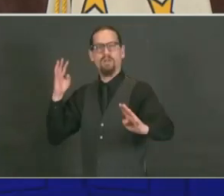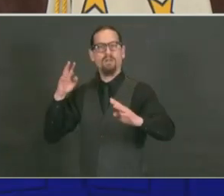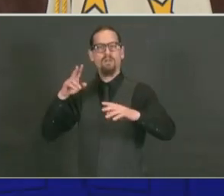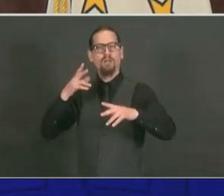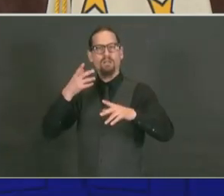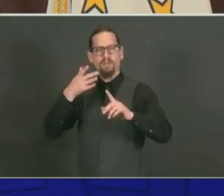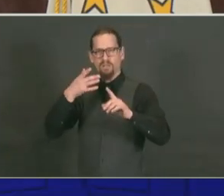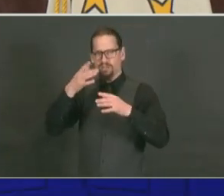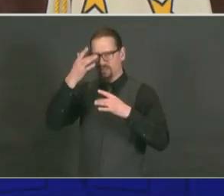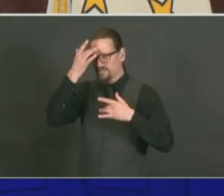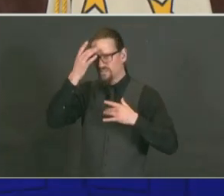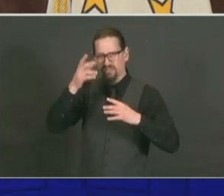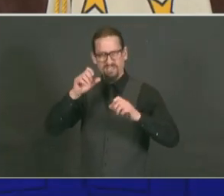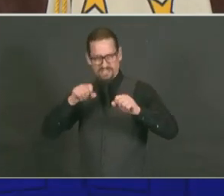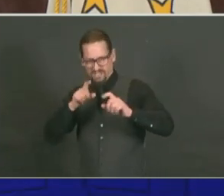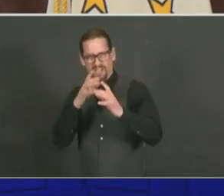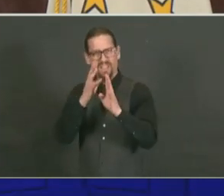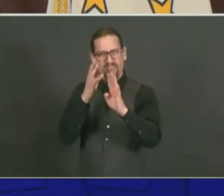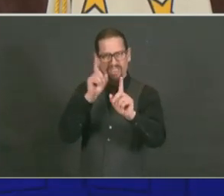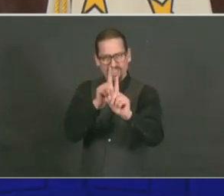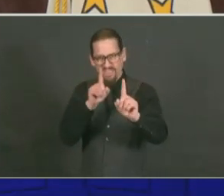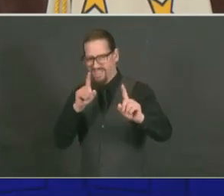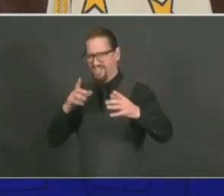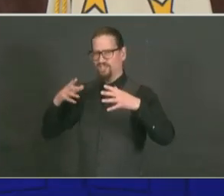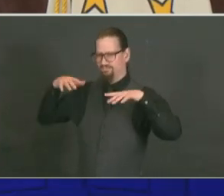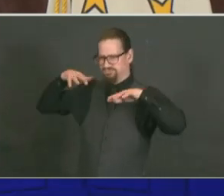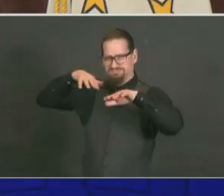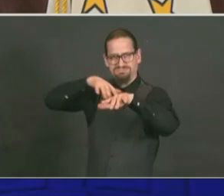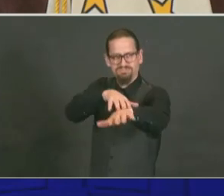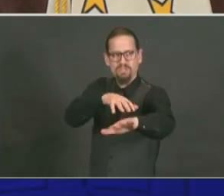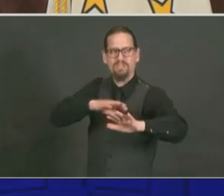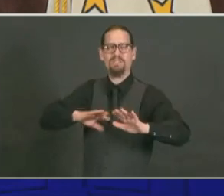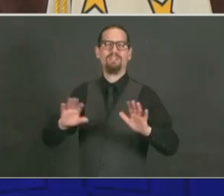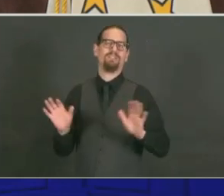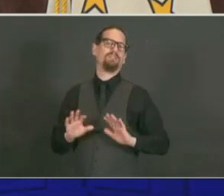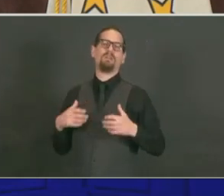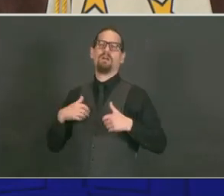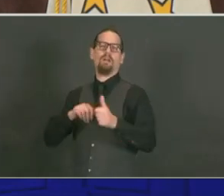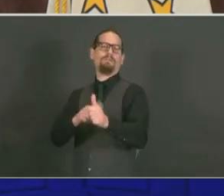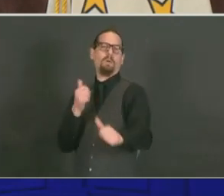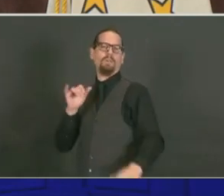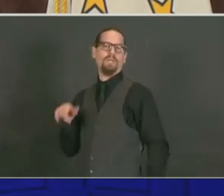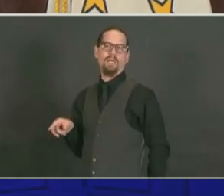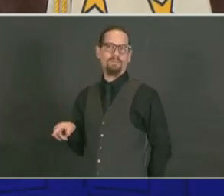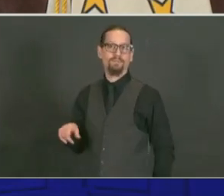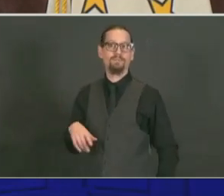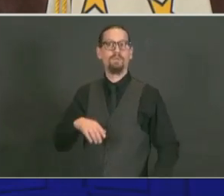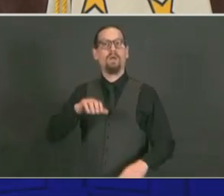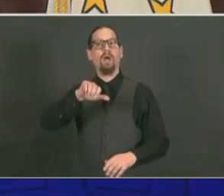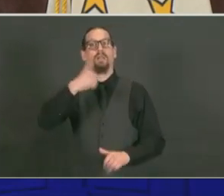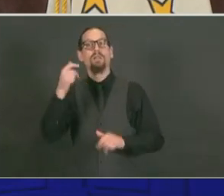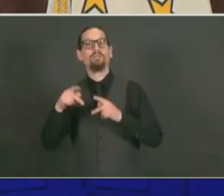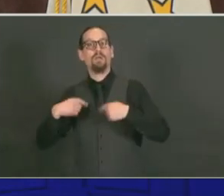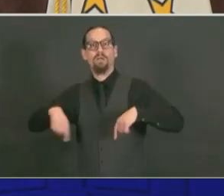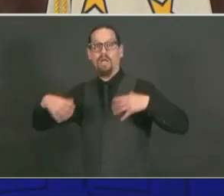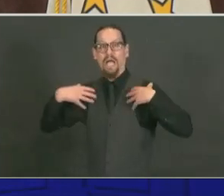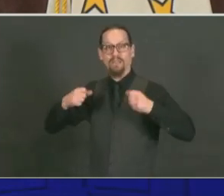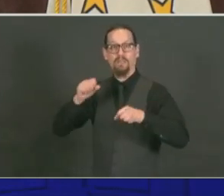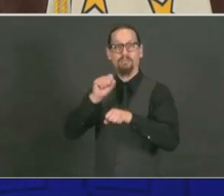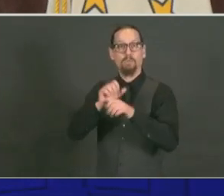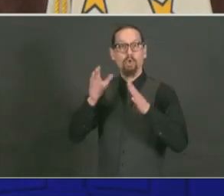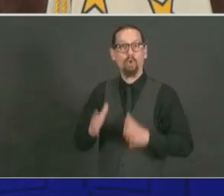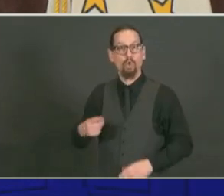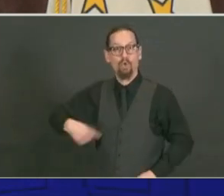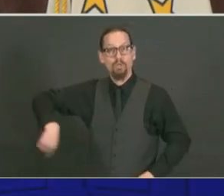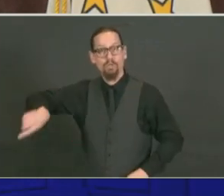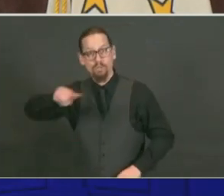There are roughly 65,000 licensed healthcare providers in the state of Rhode Island. Healthcare providers are critical, my colleagues, critical to our response.